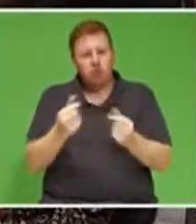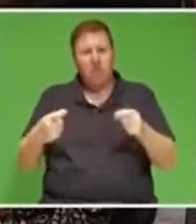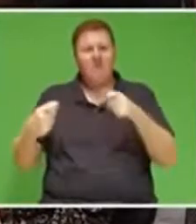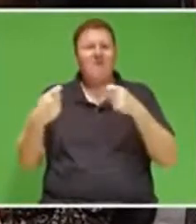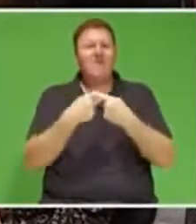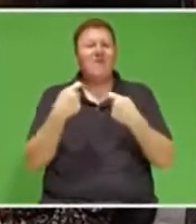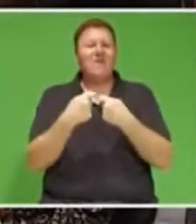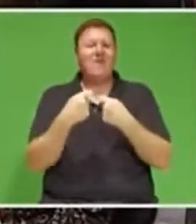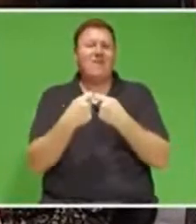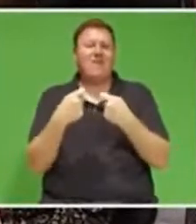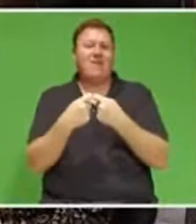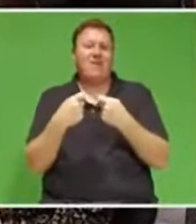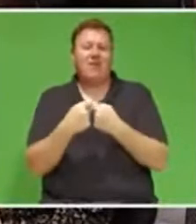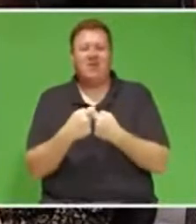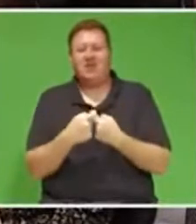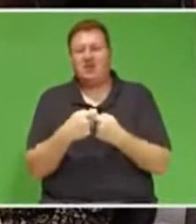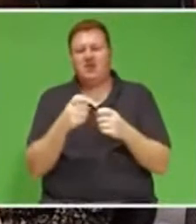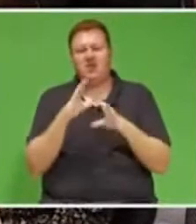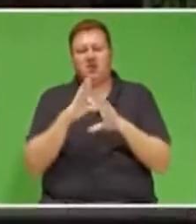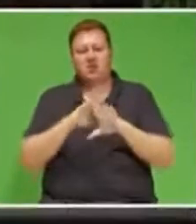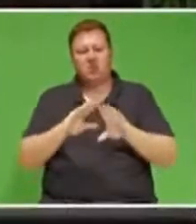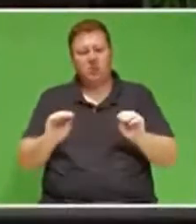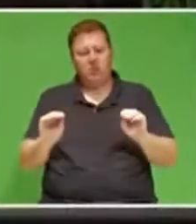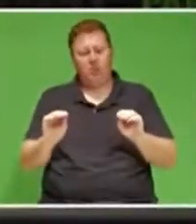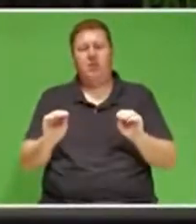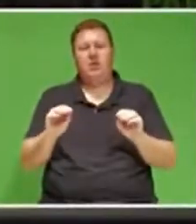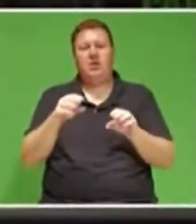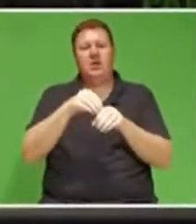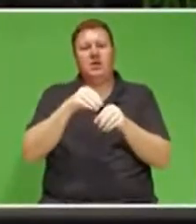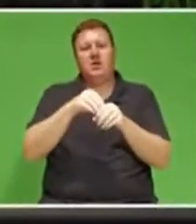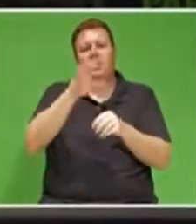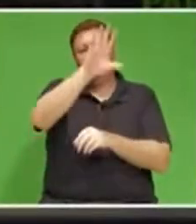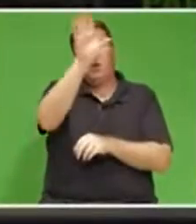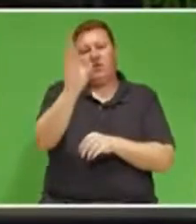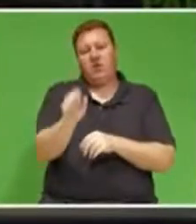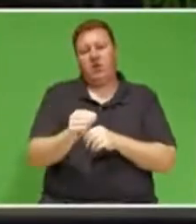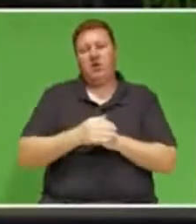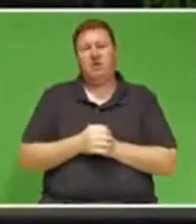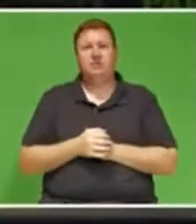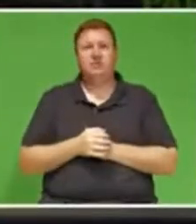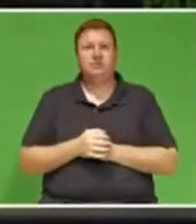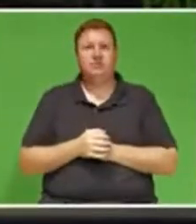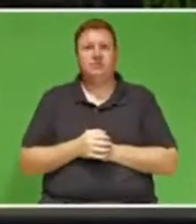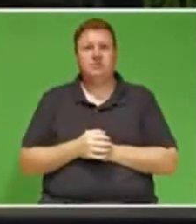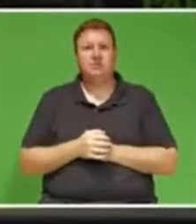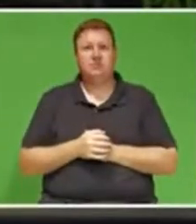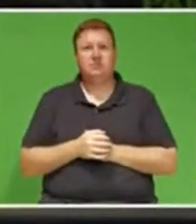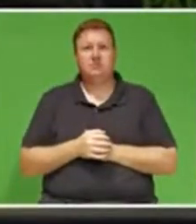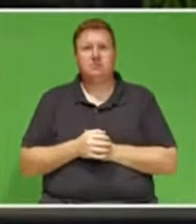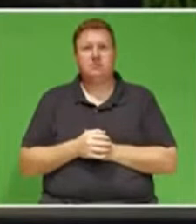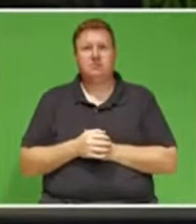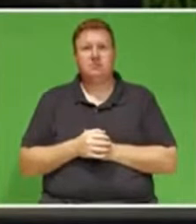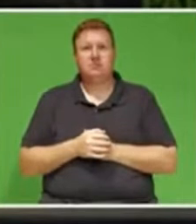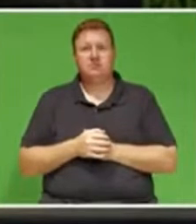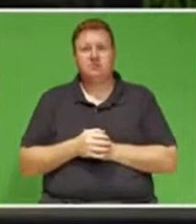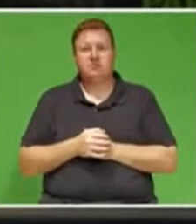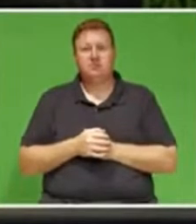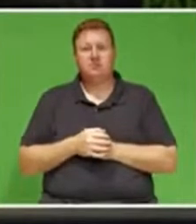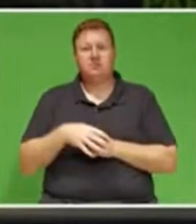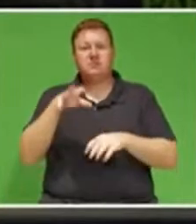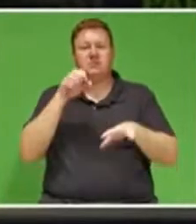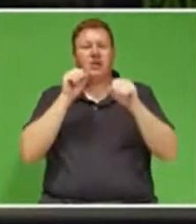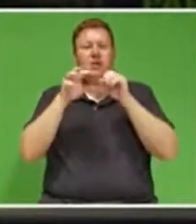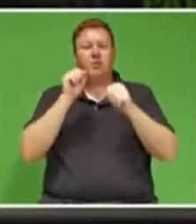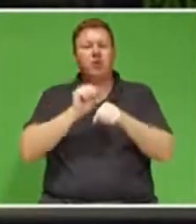peace keeping on our continent. Our recent experience of the COVID-19